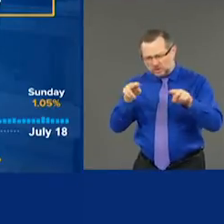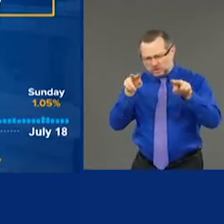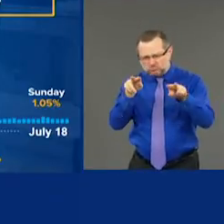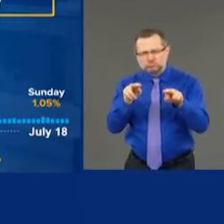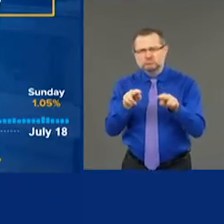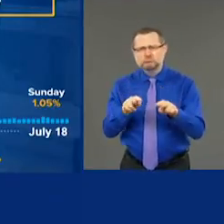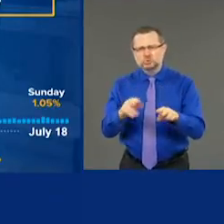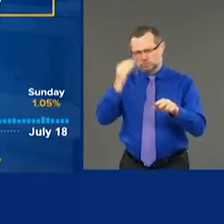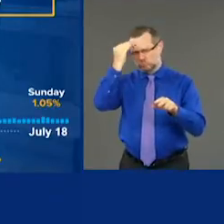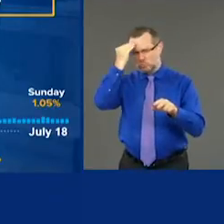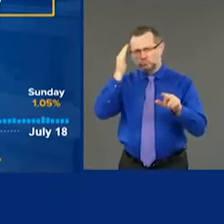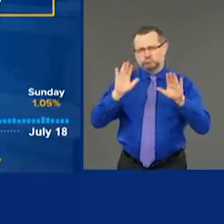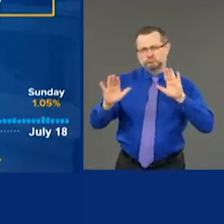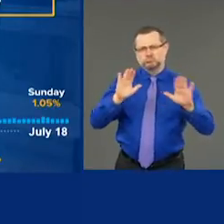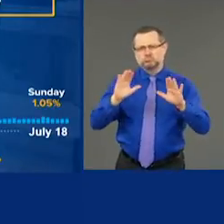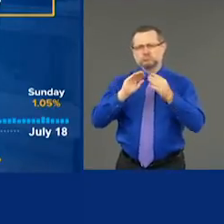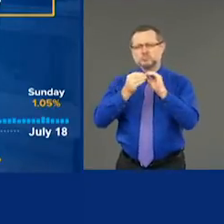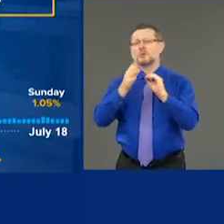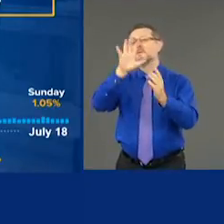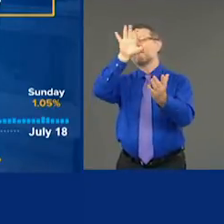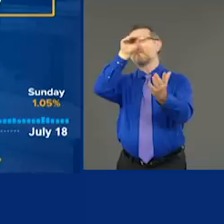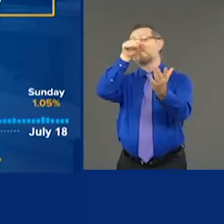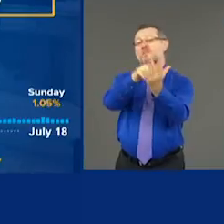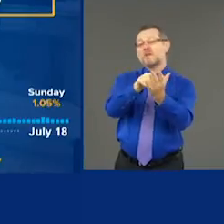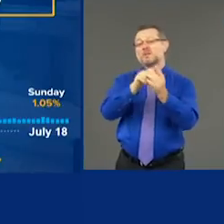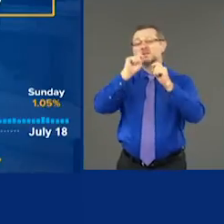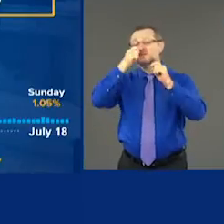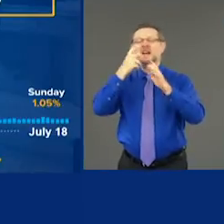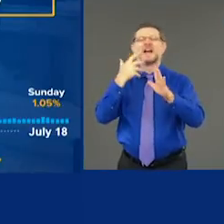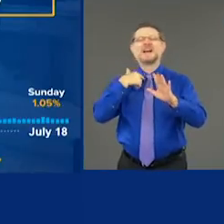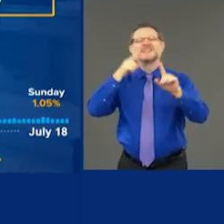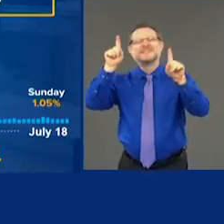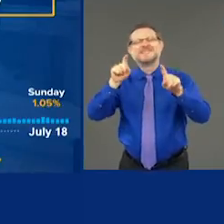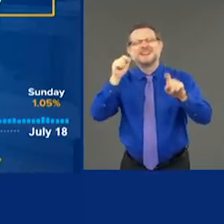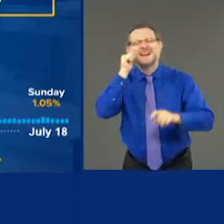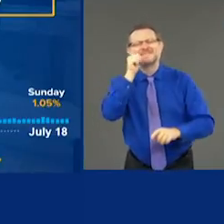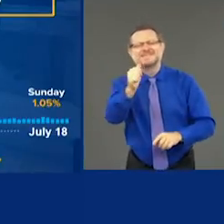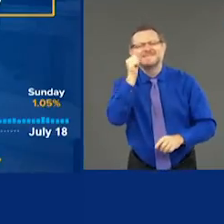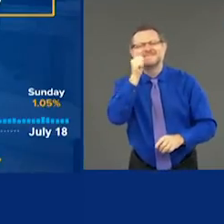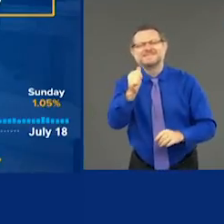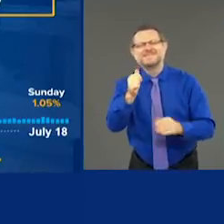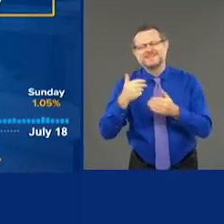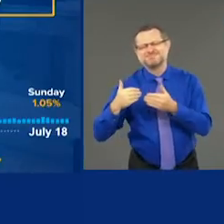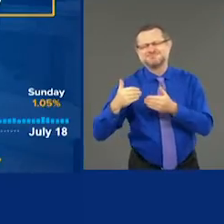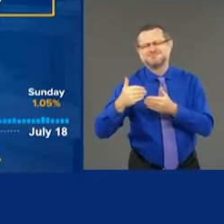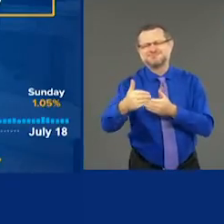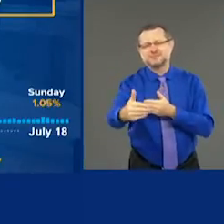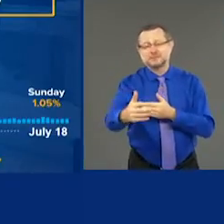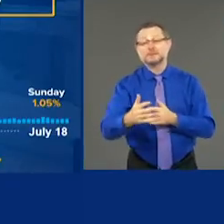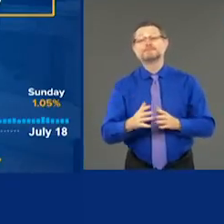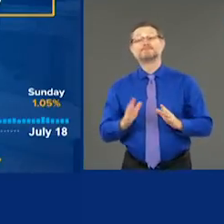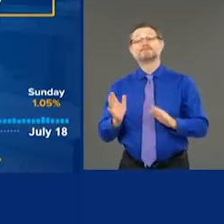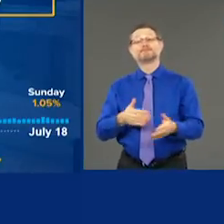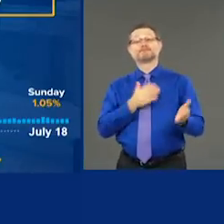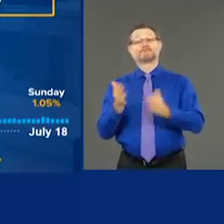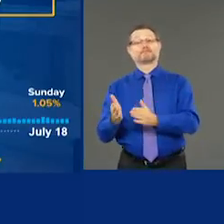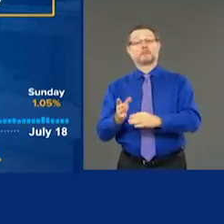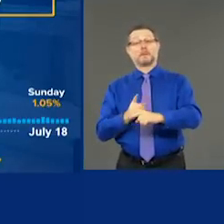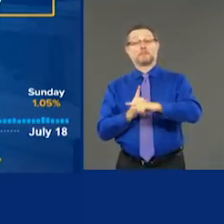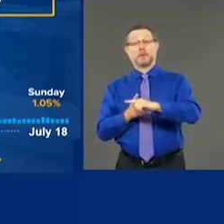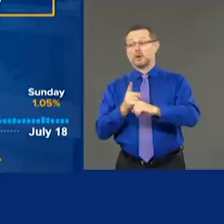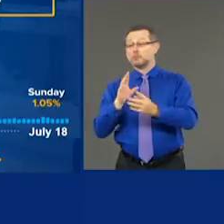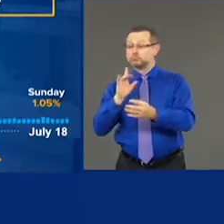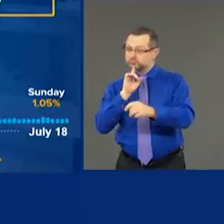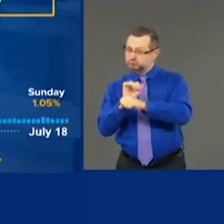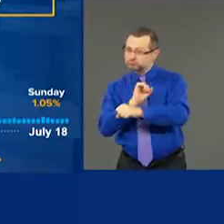Just think about that every day, 60,000 tests some day. The positive rate is about 1%. That's where we've